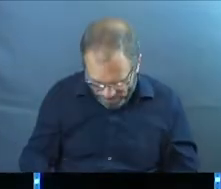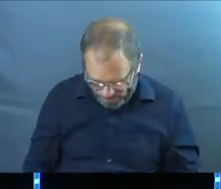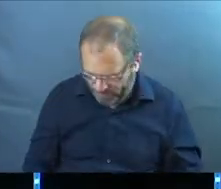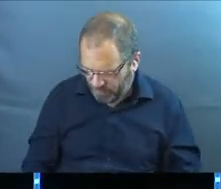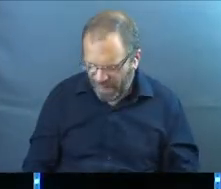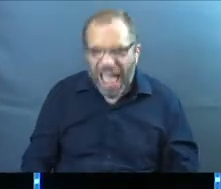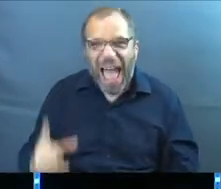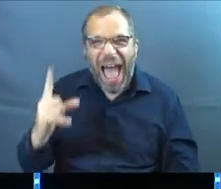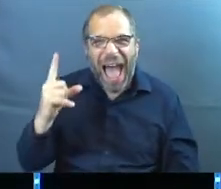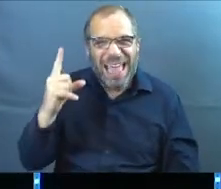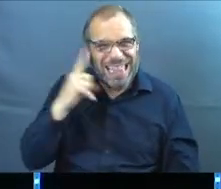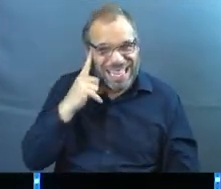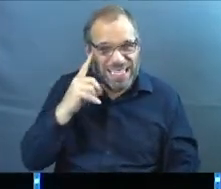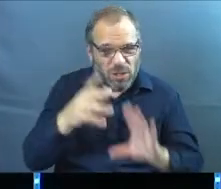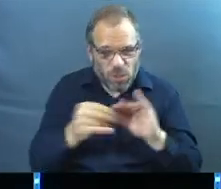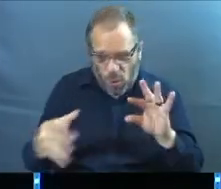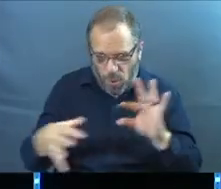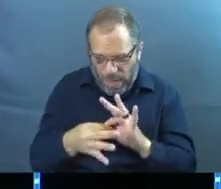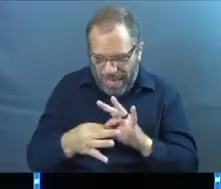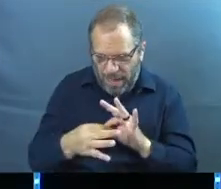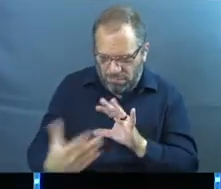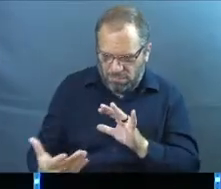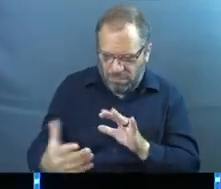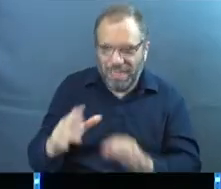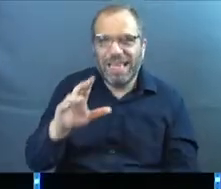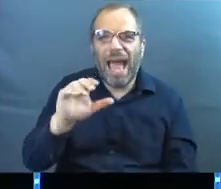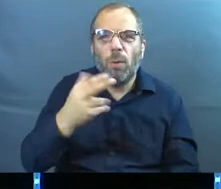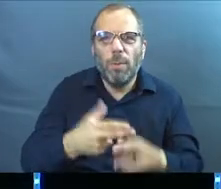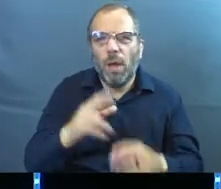because I think there's a point here that authenticity